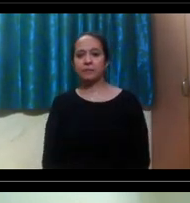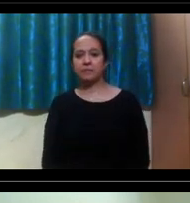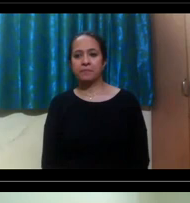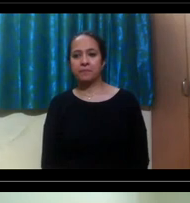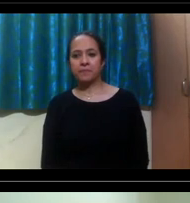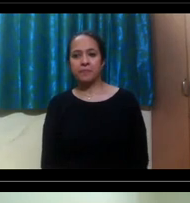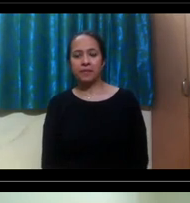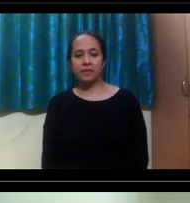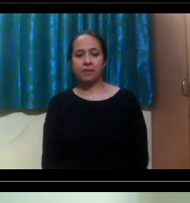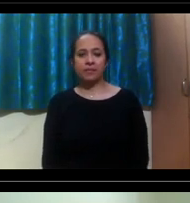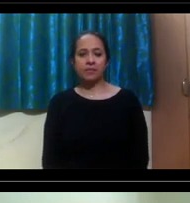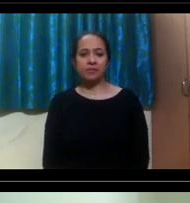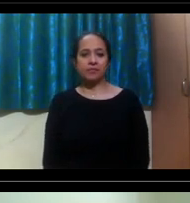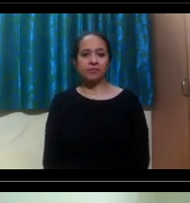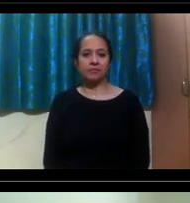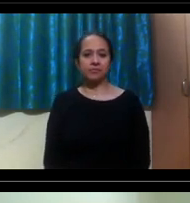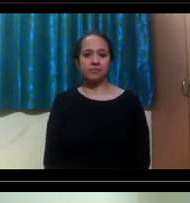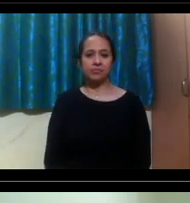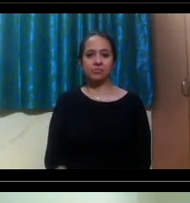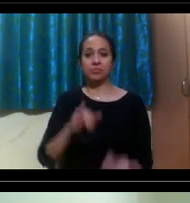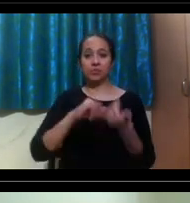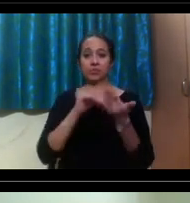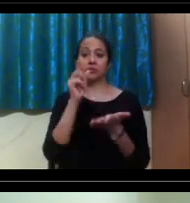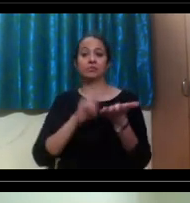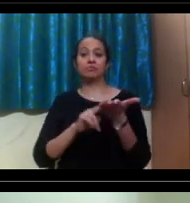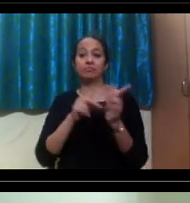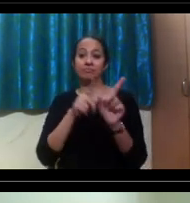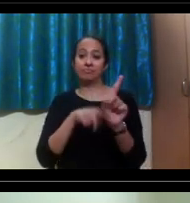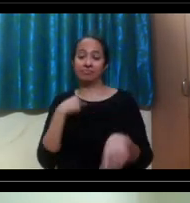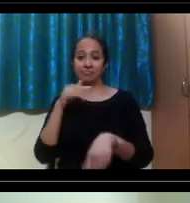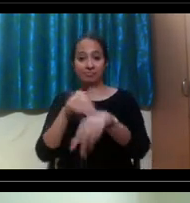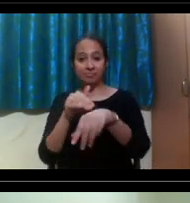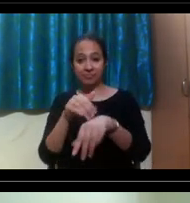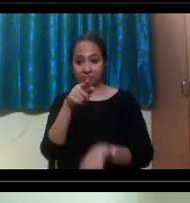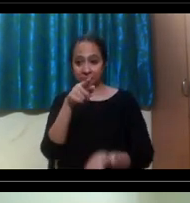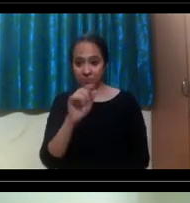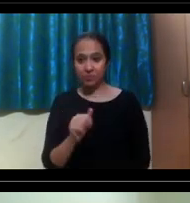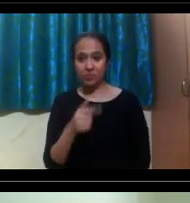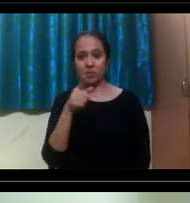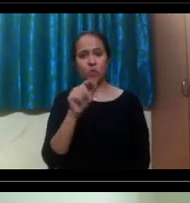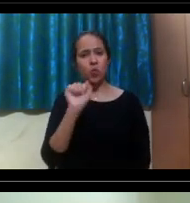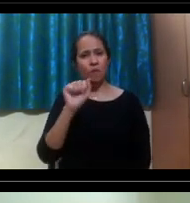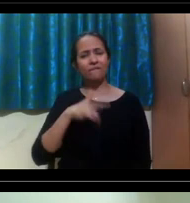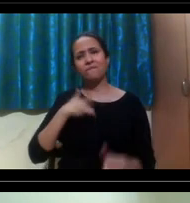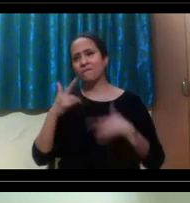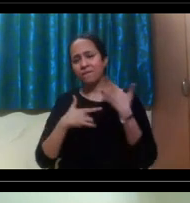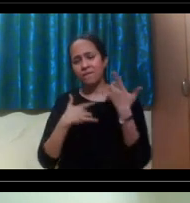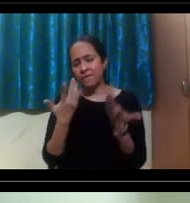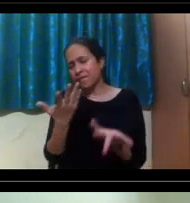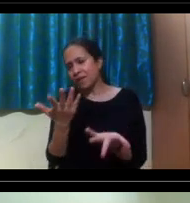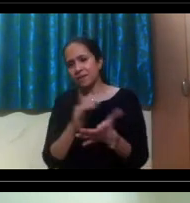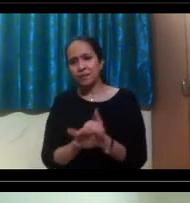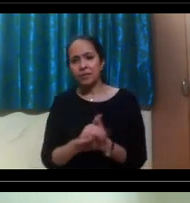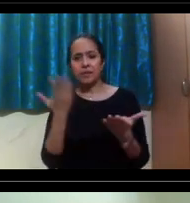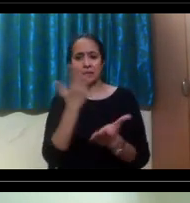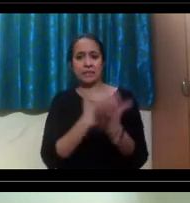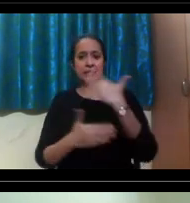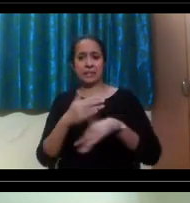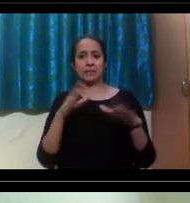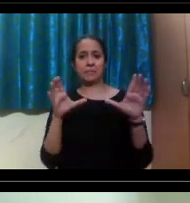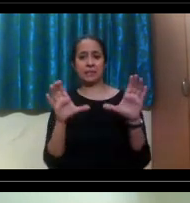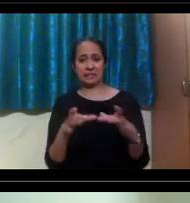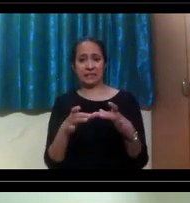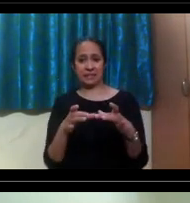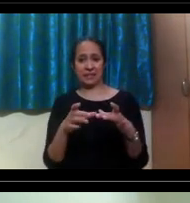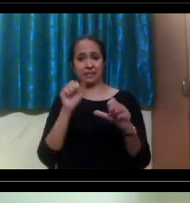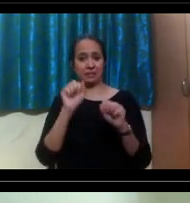here. Sunny, um, can you share, you know, some of your thoughts about, you know, how a disability applicant can